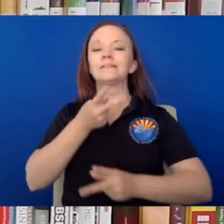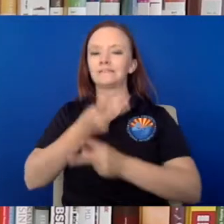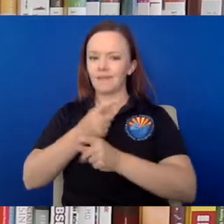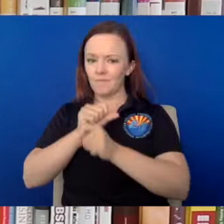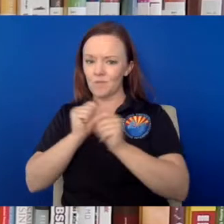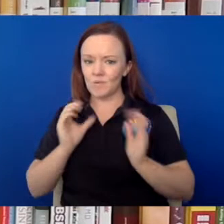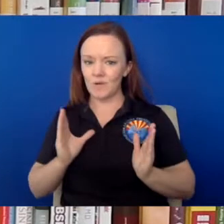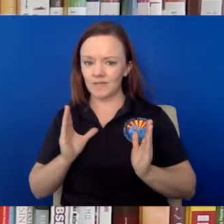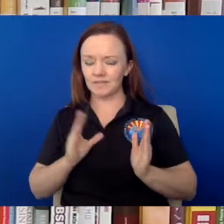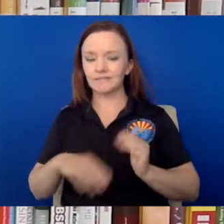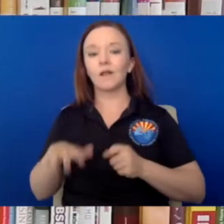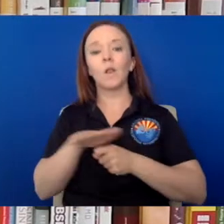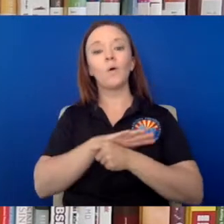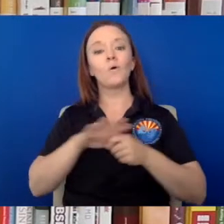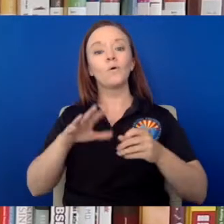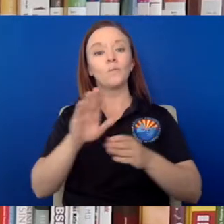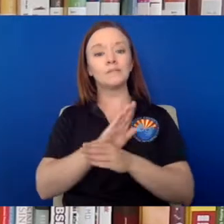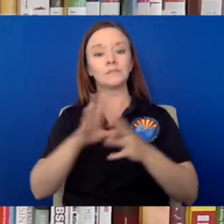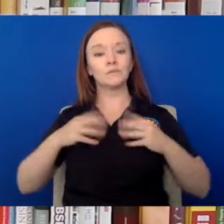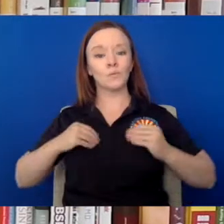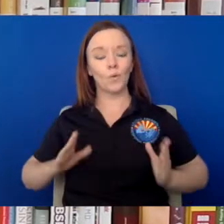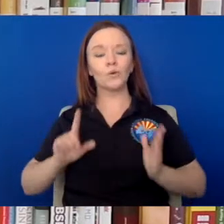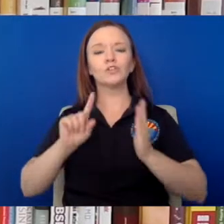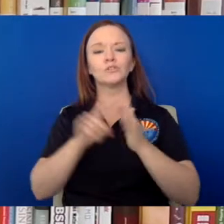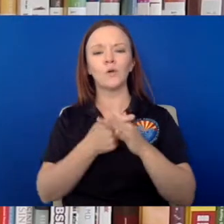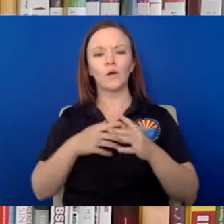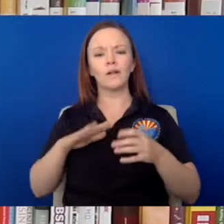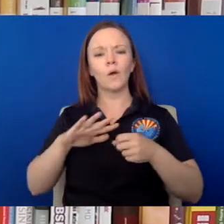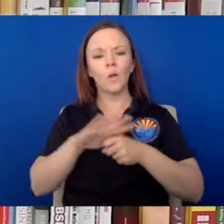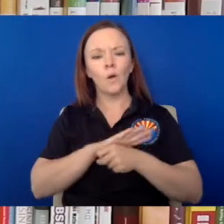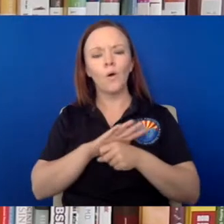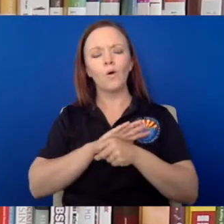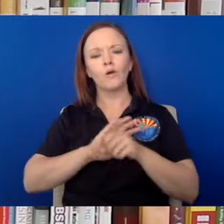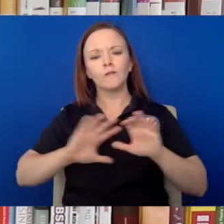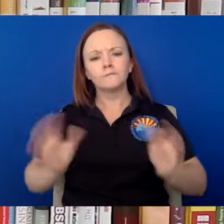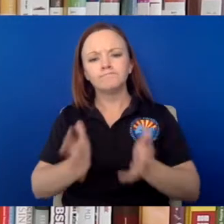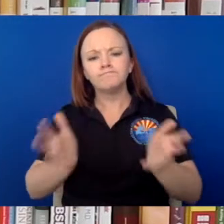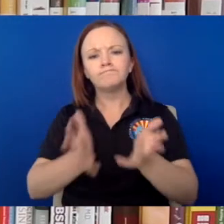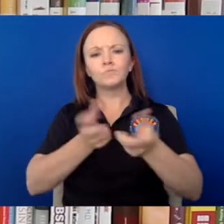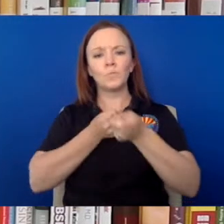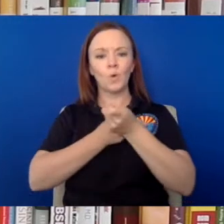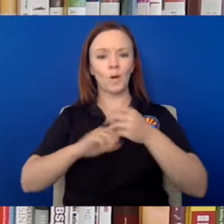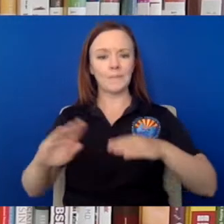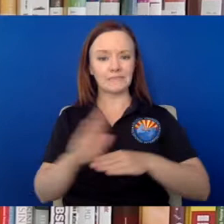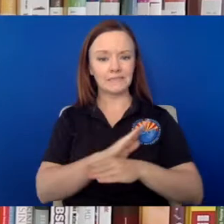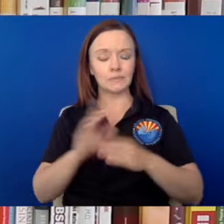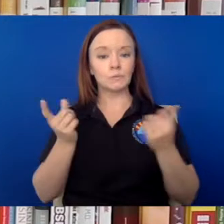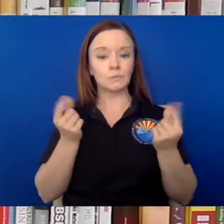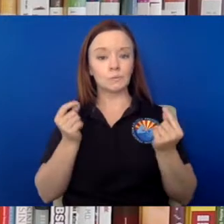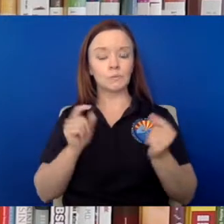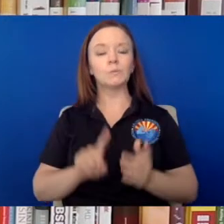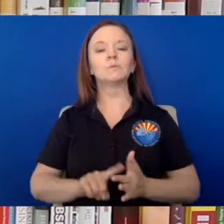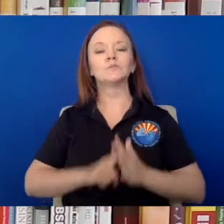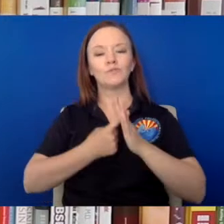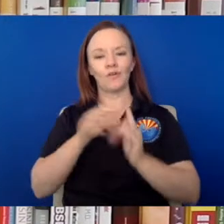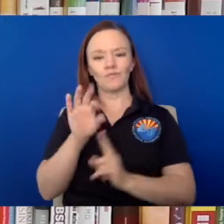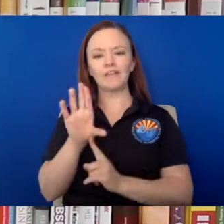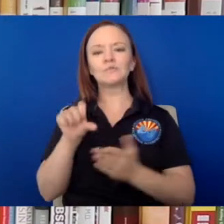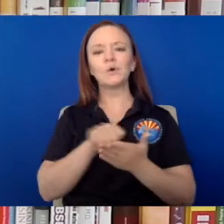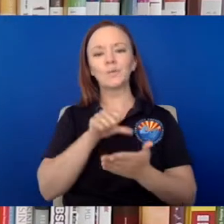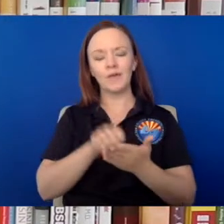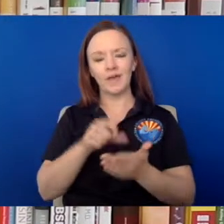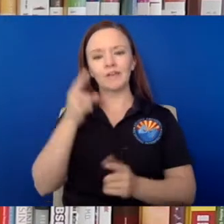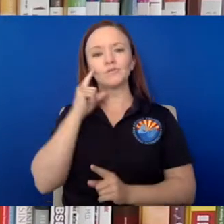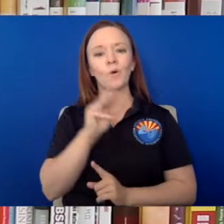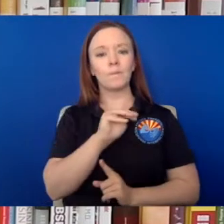Local business owner Steven Gebhardt started a grassroots effort to support these businesses by creating the Casa Grande, Maricopa Takeout and